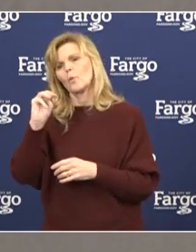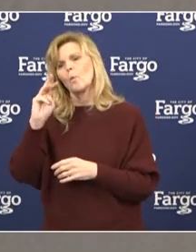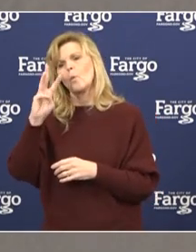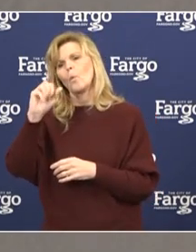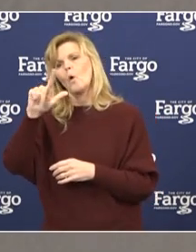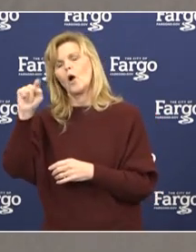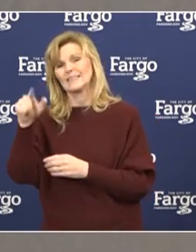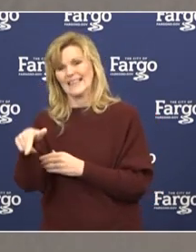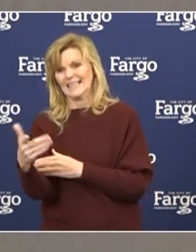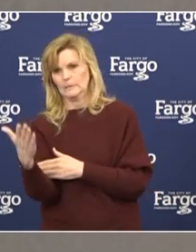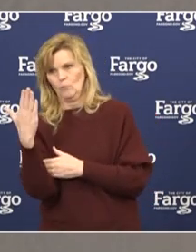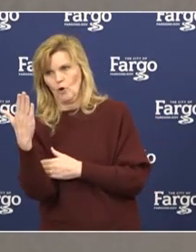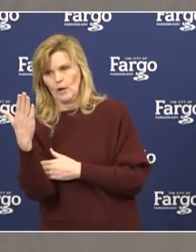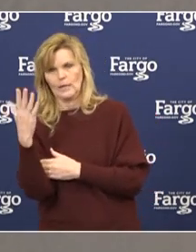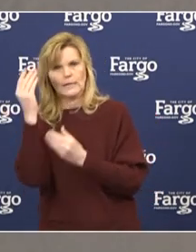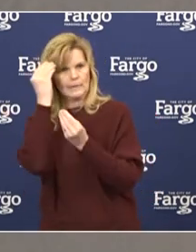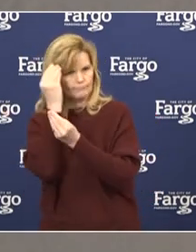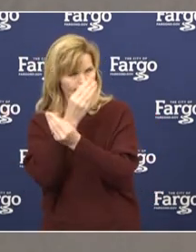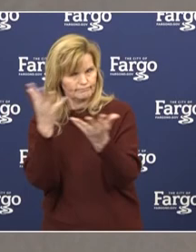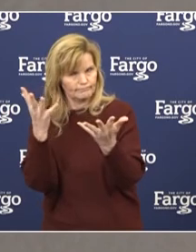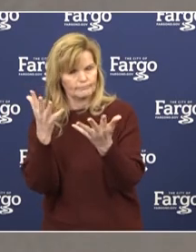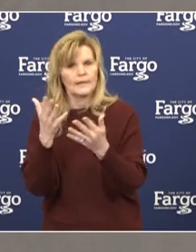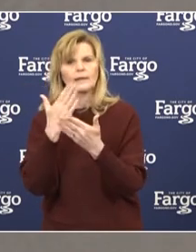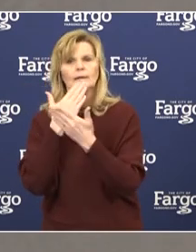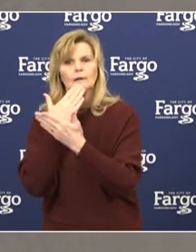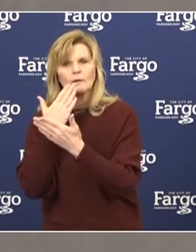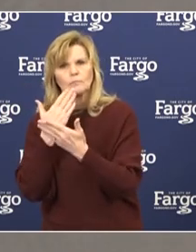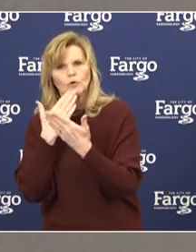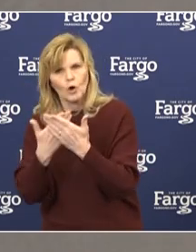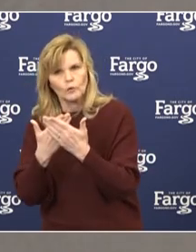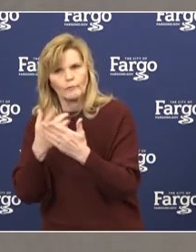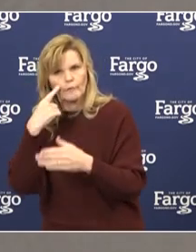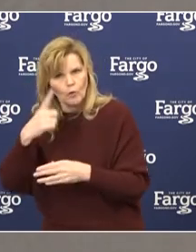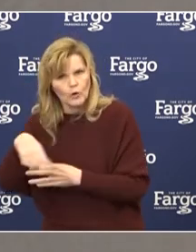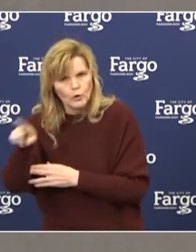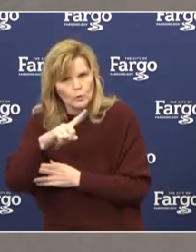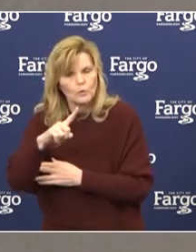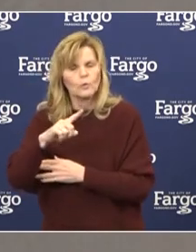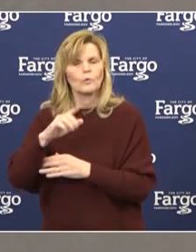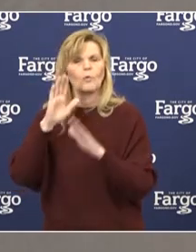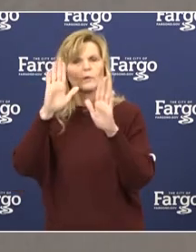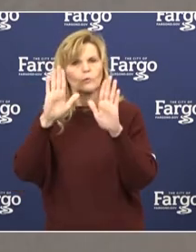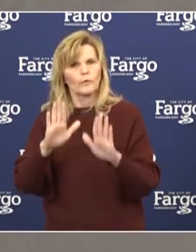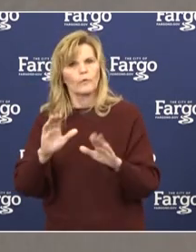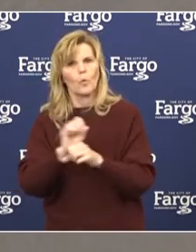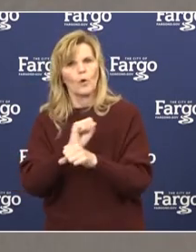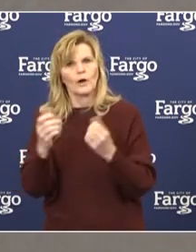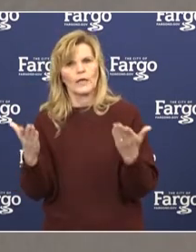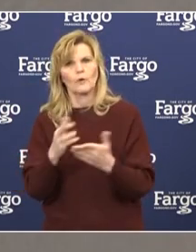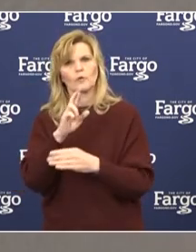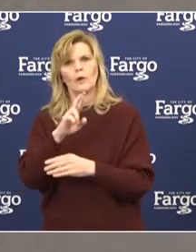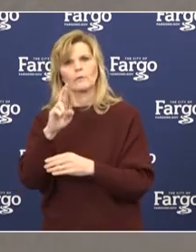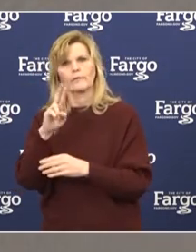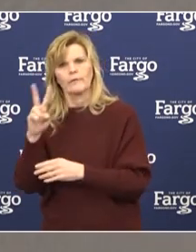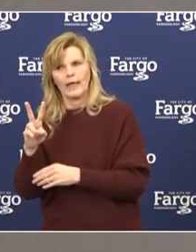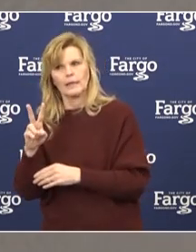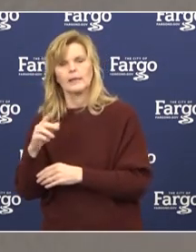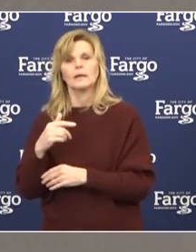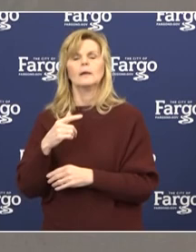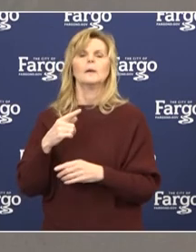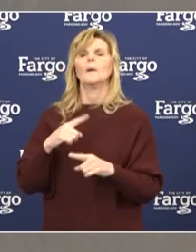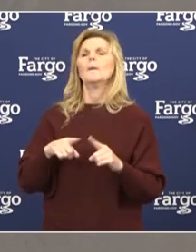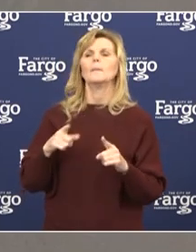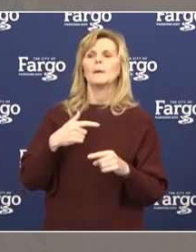He does send his well wishes and support for what's going on in the Red River Valley region. My understanding is, generally speaking,